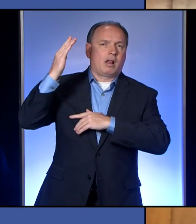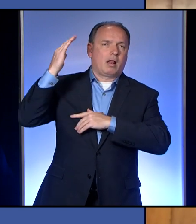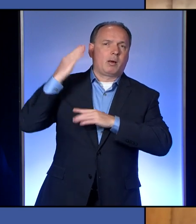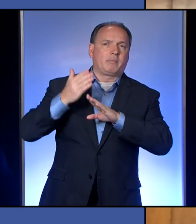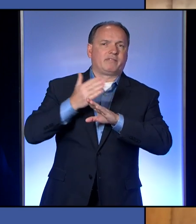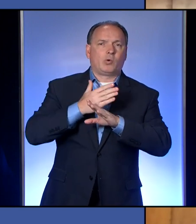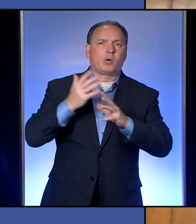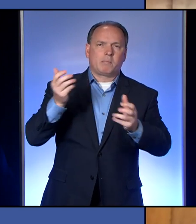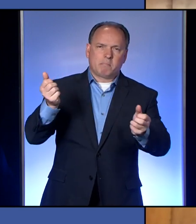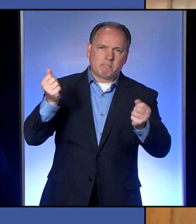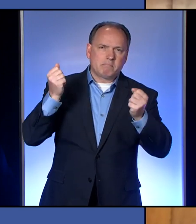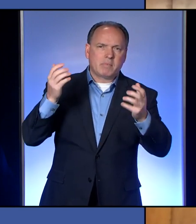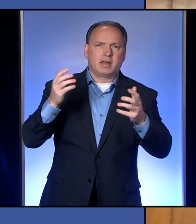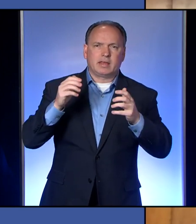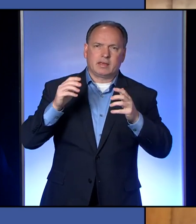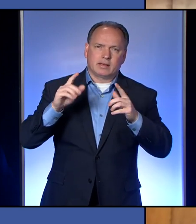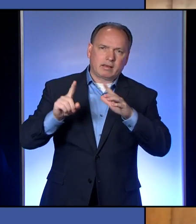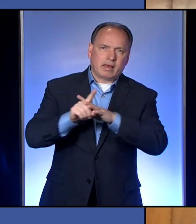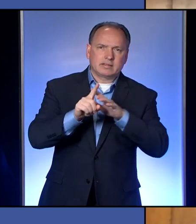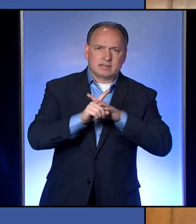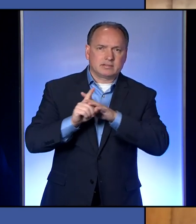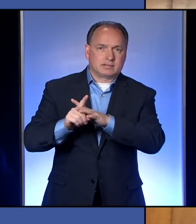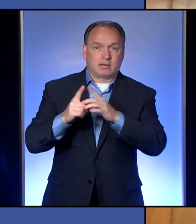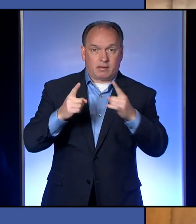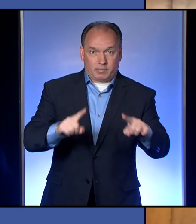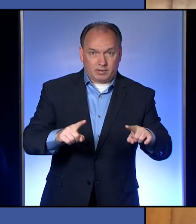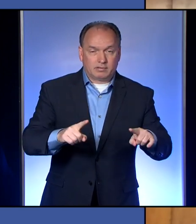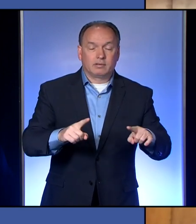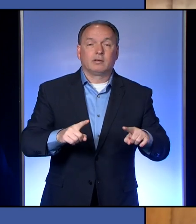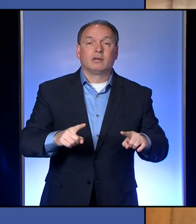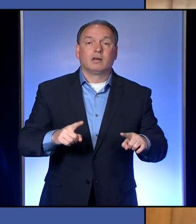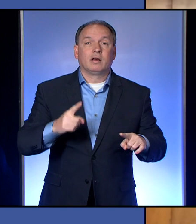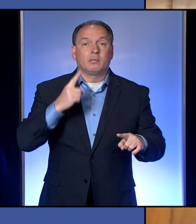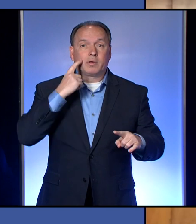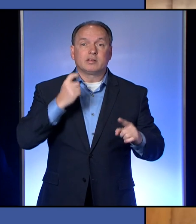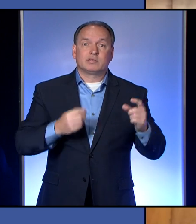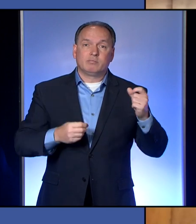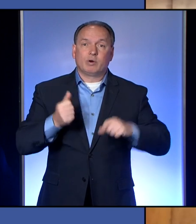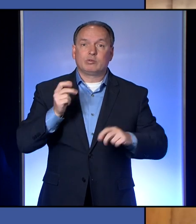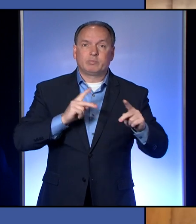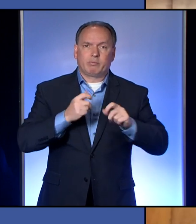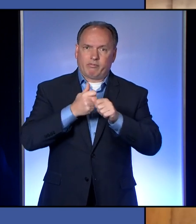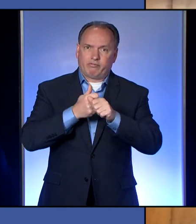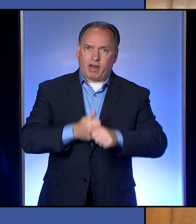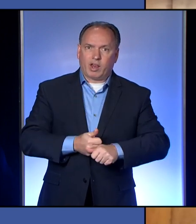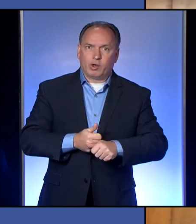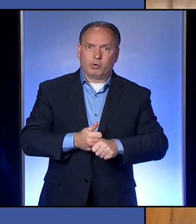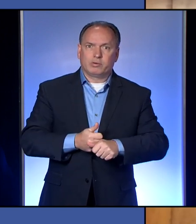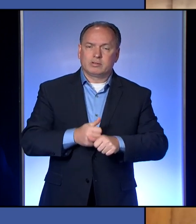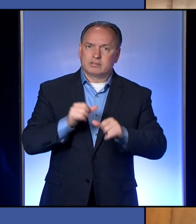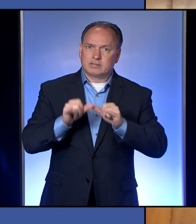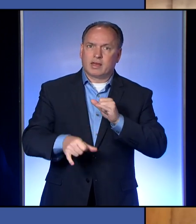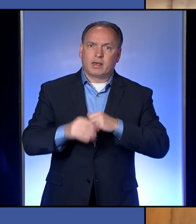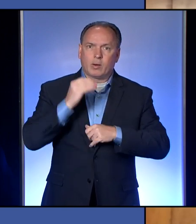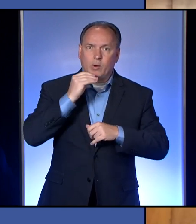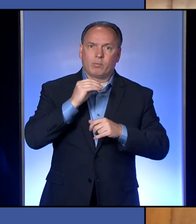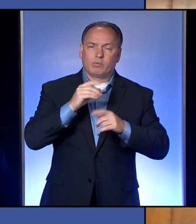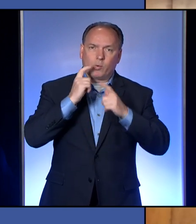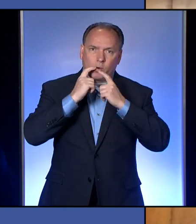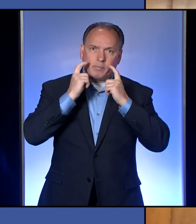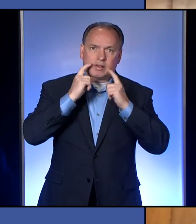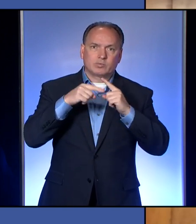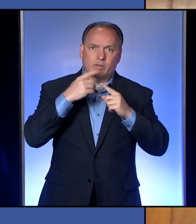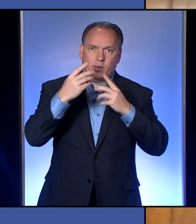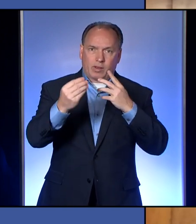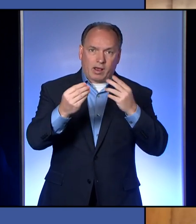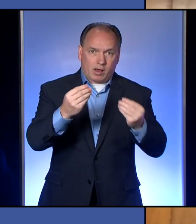cases. And because of most people following the guidelines of staying at home and wearing masks when they